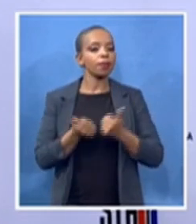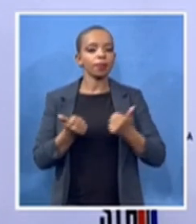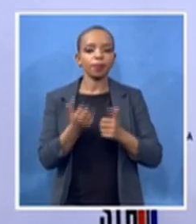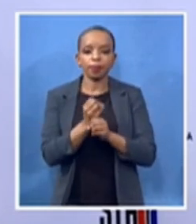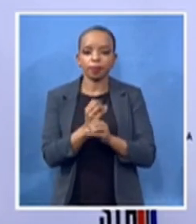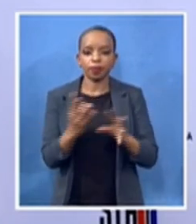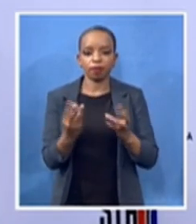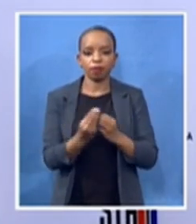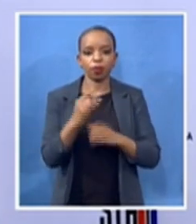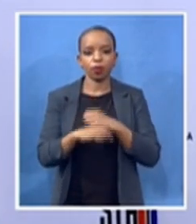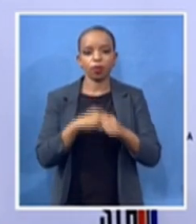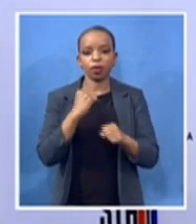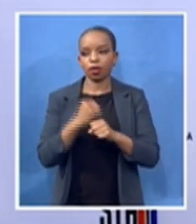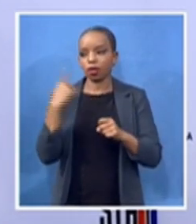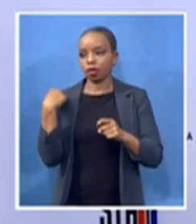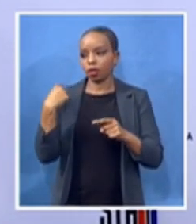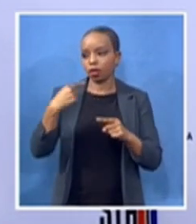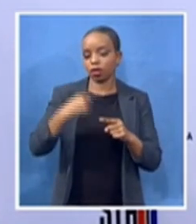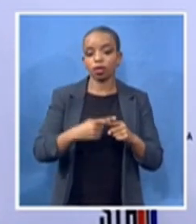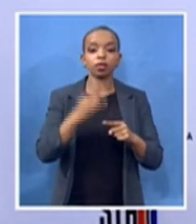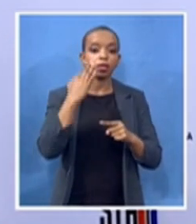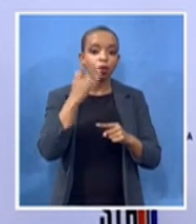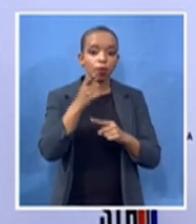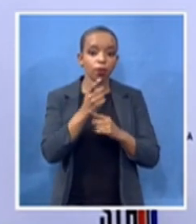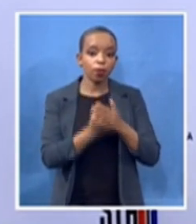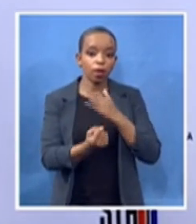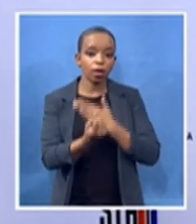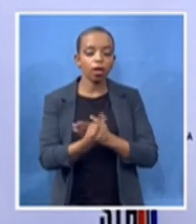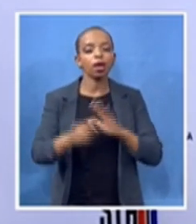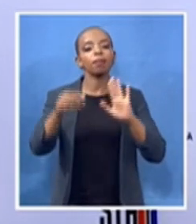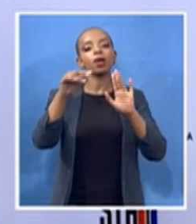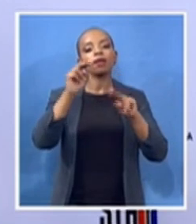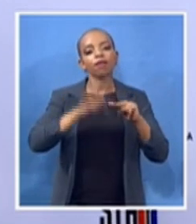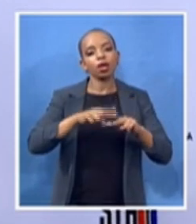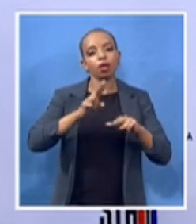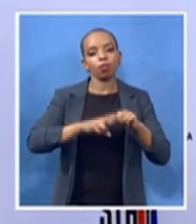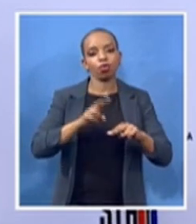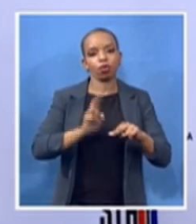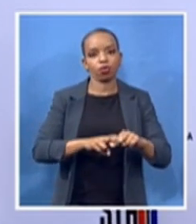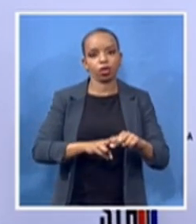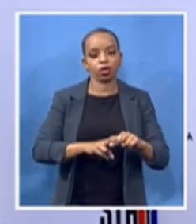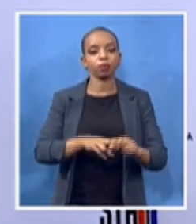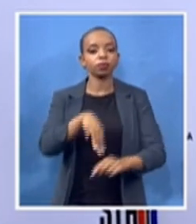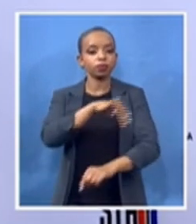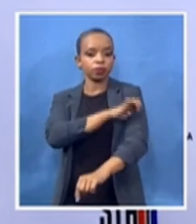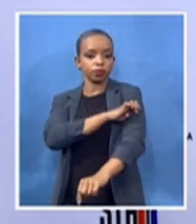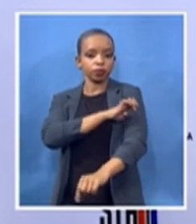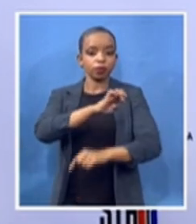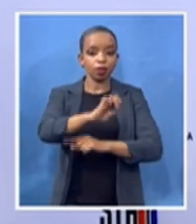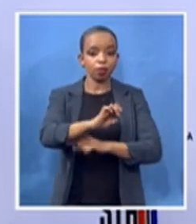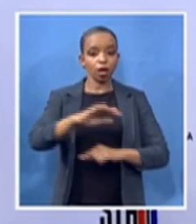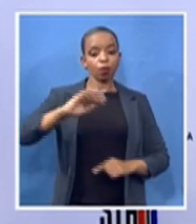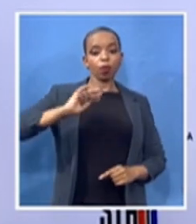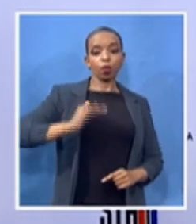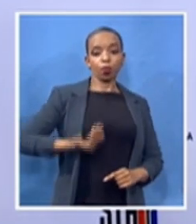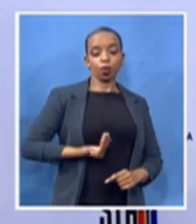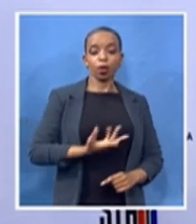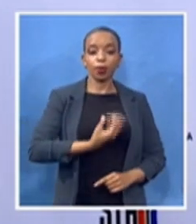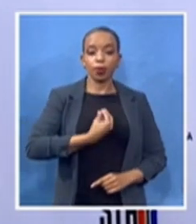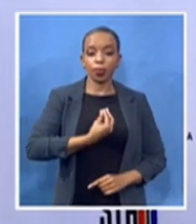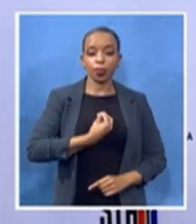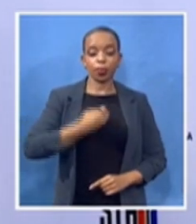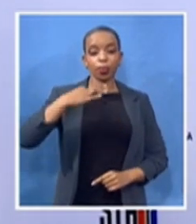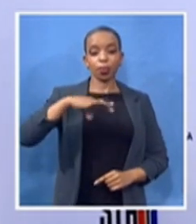place where we empower young women young girls and equip them to know the power that they hold within